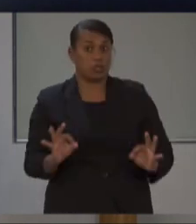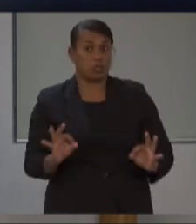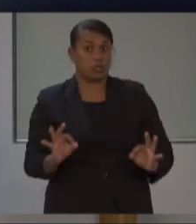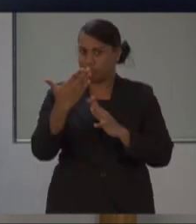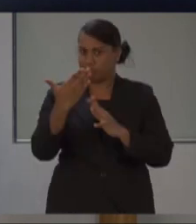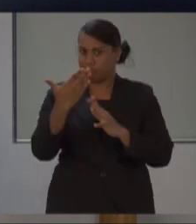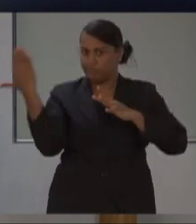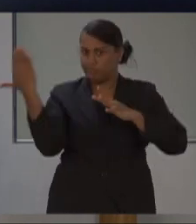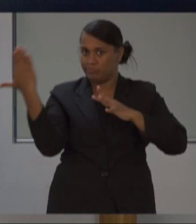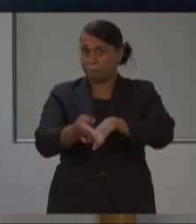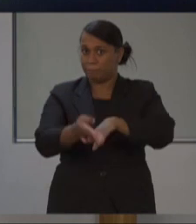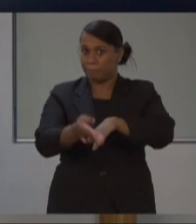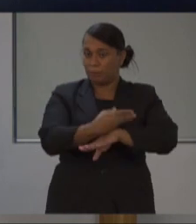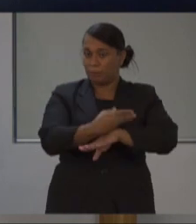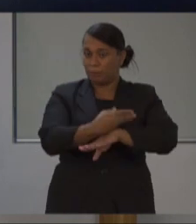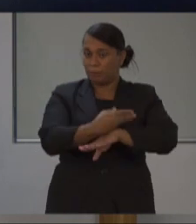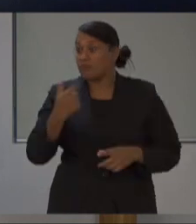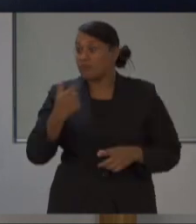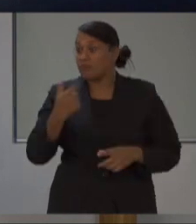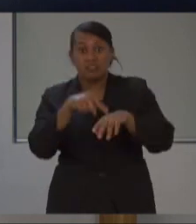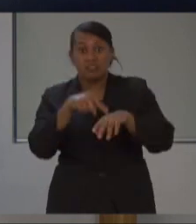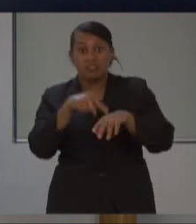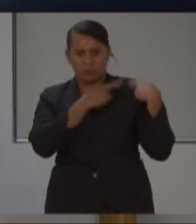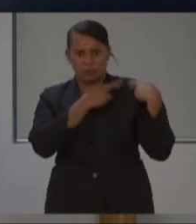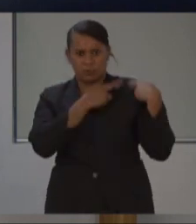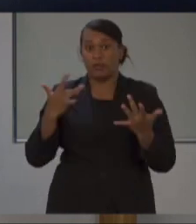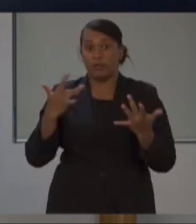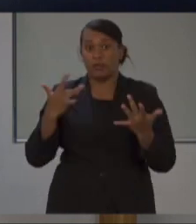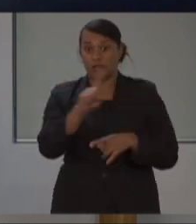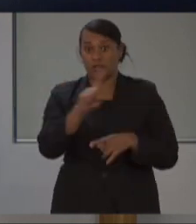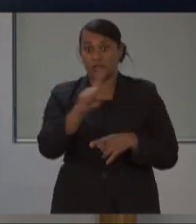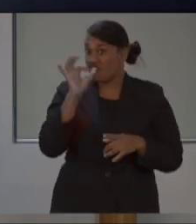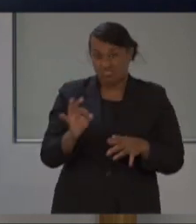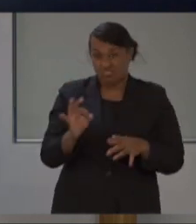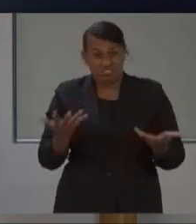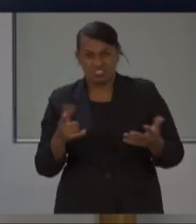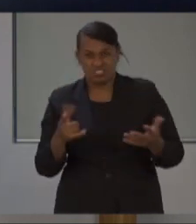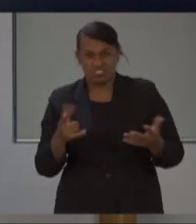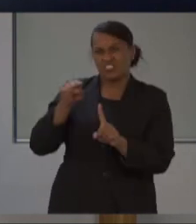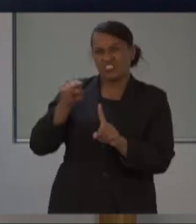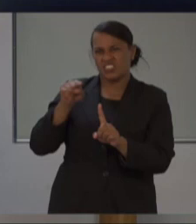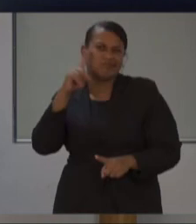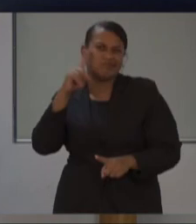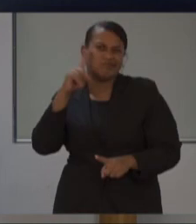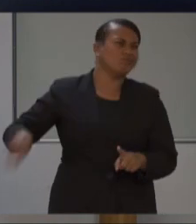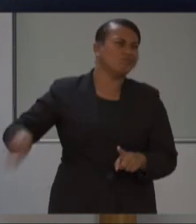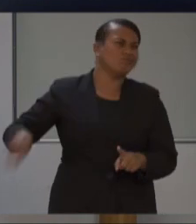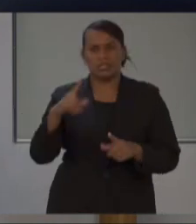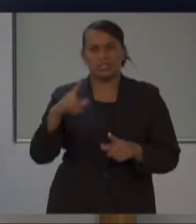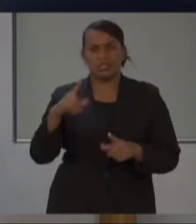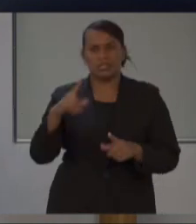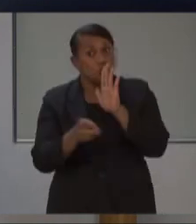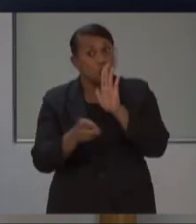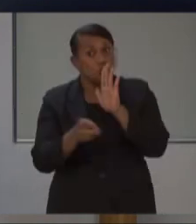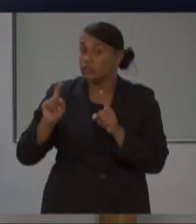about their lives responsibly in ways that do not compromise the practice of physical distancing and put Fijian lives at